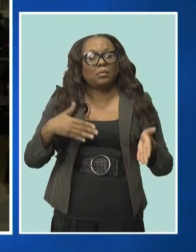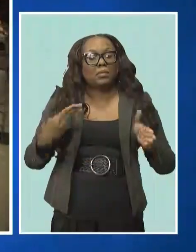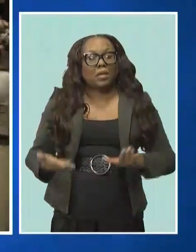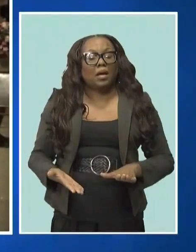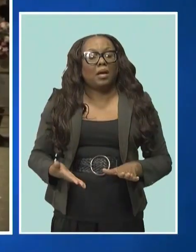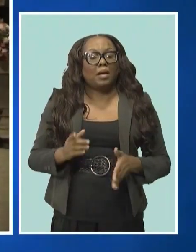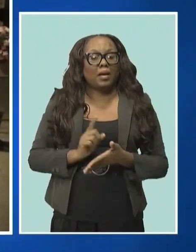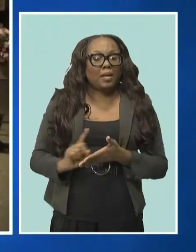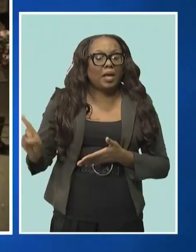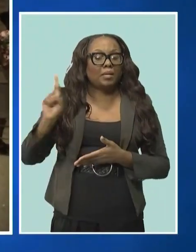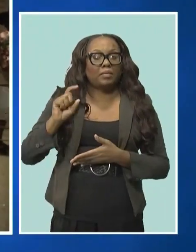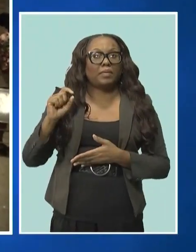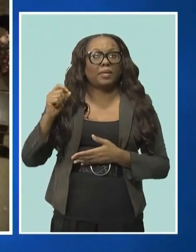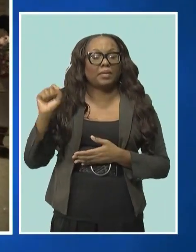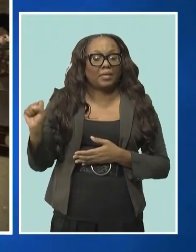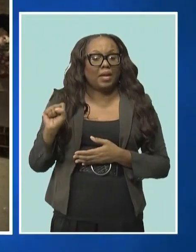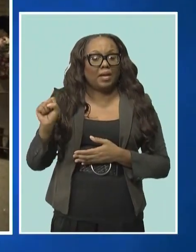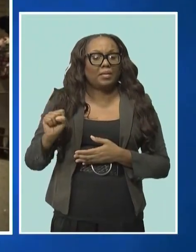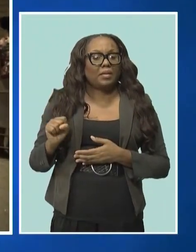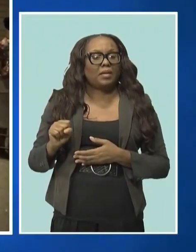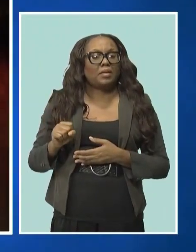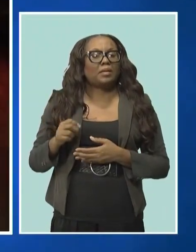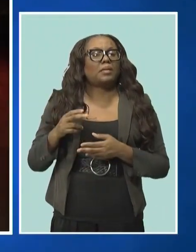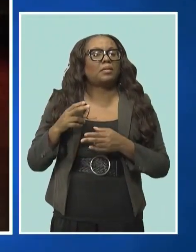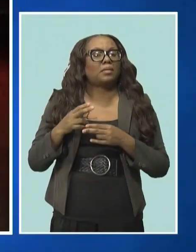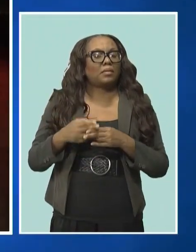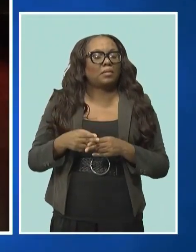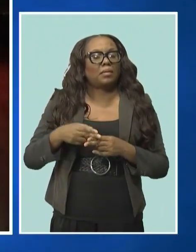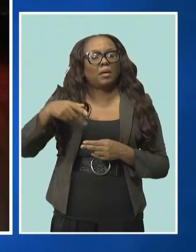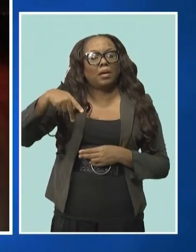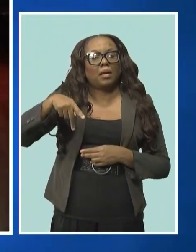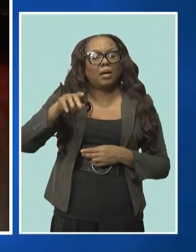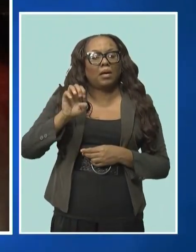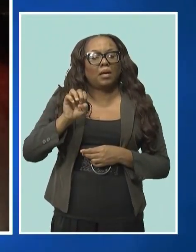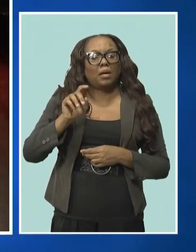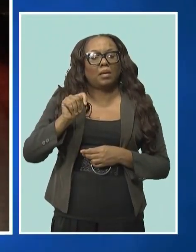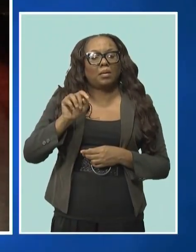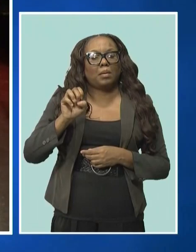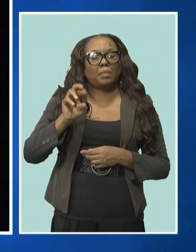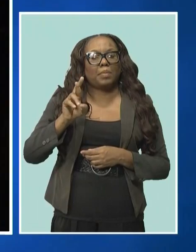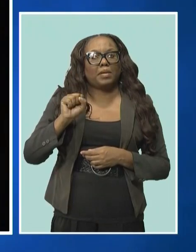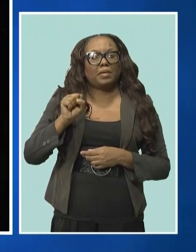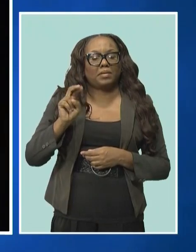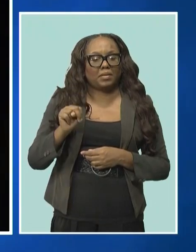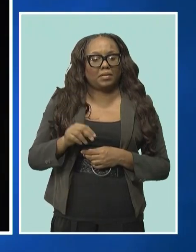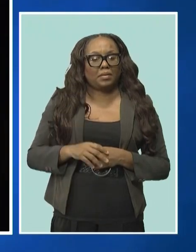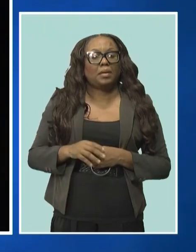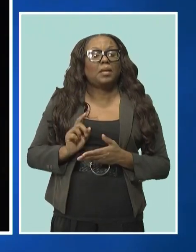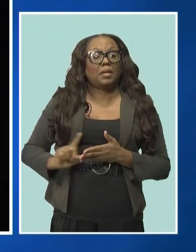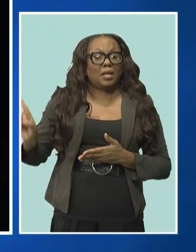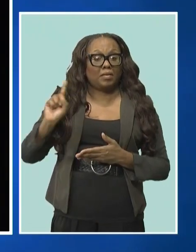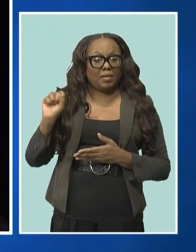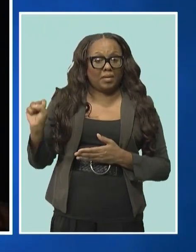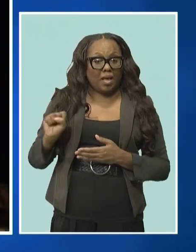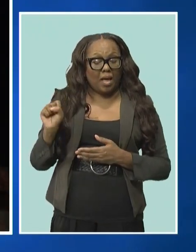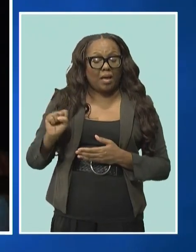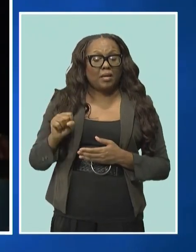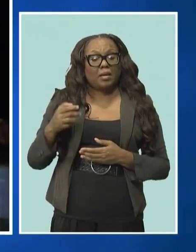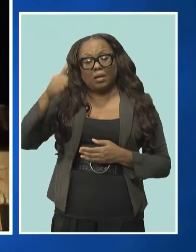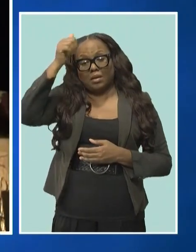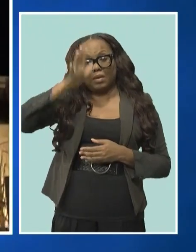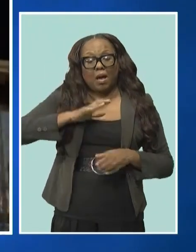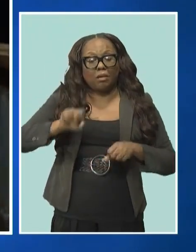commonly referred to as Jeff. The 57-year-old cyclist was struck by a vehicle on Saturday in the district